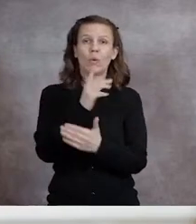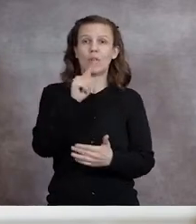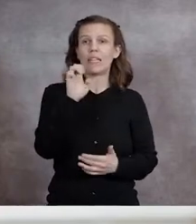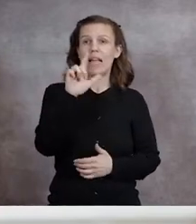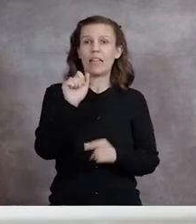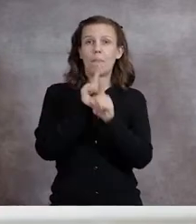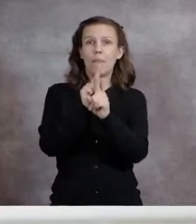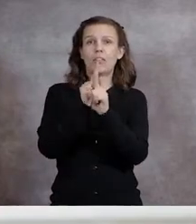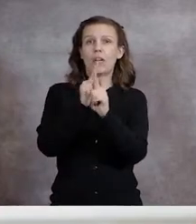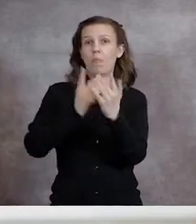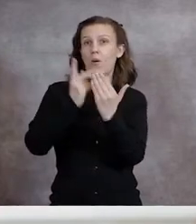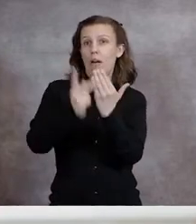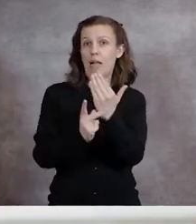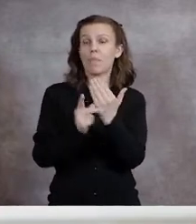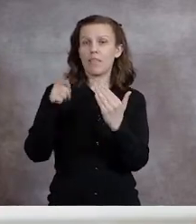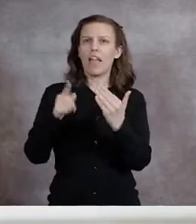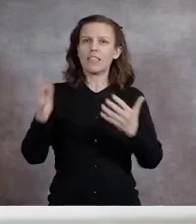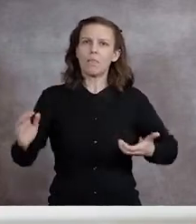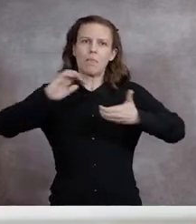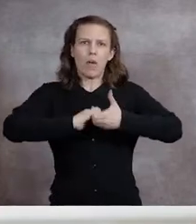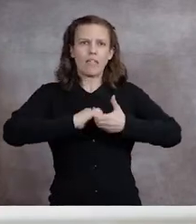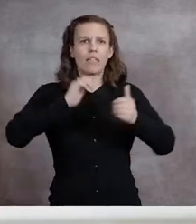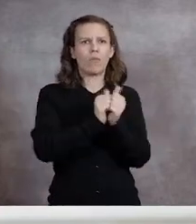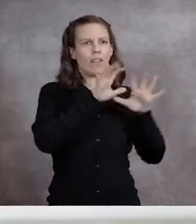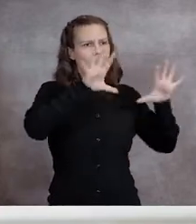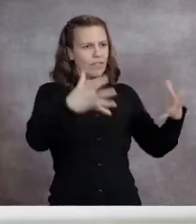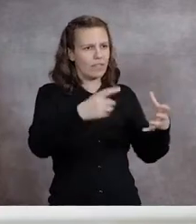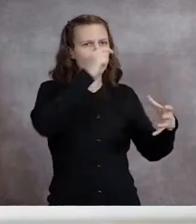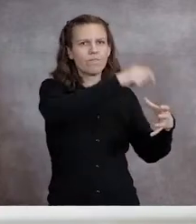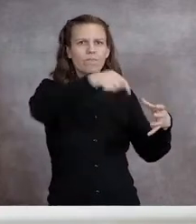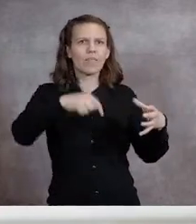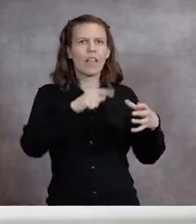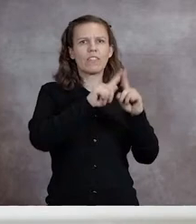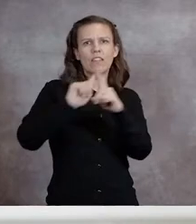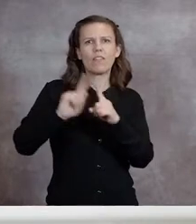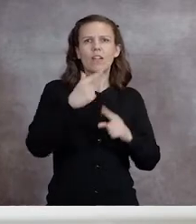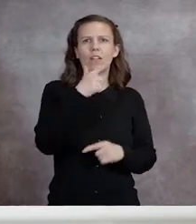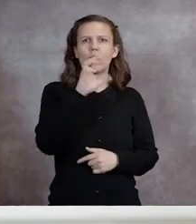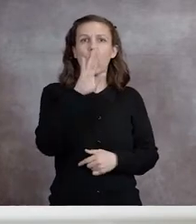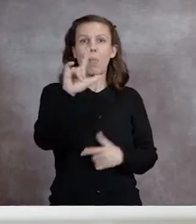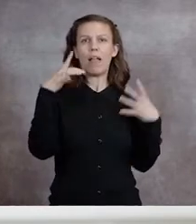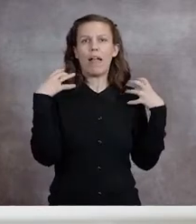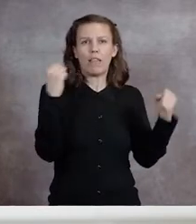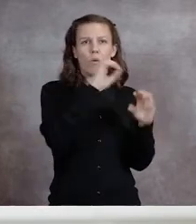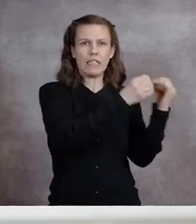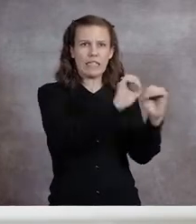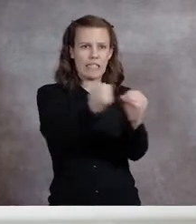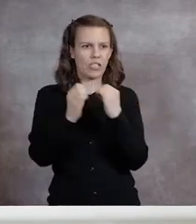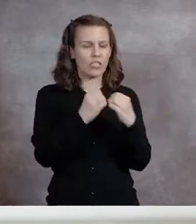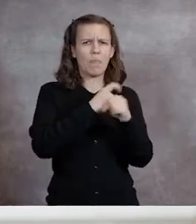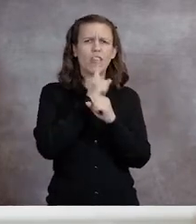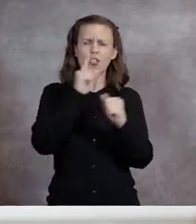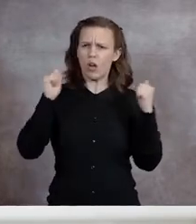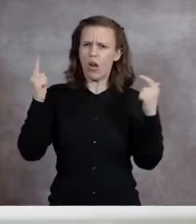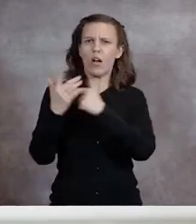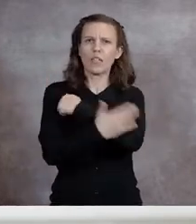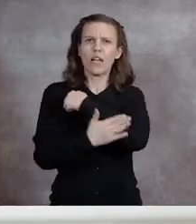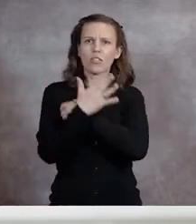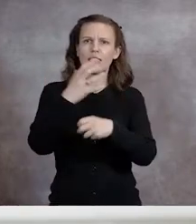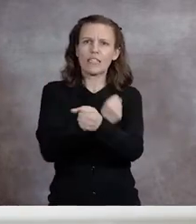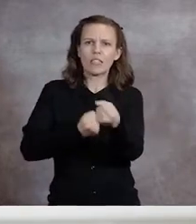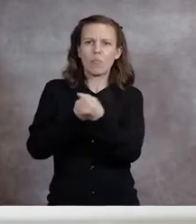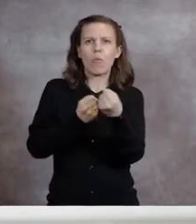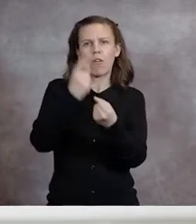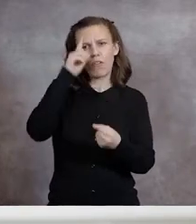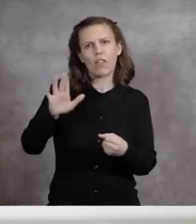telementoring program, is partnering with a consortium of global health organizations to ensure that all countries receive